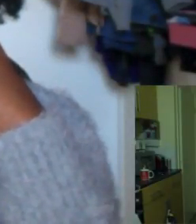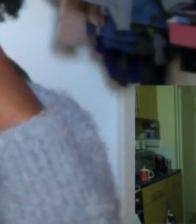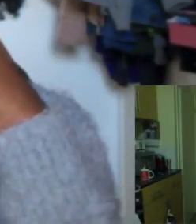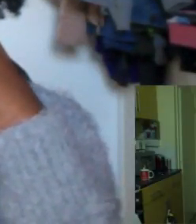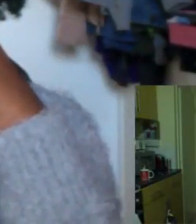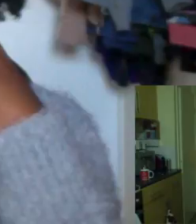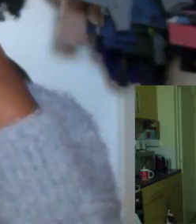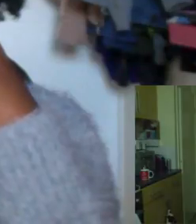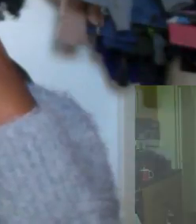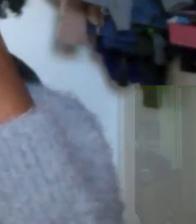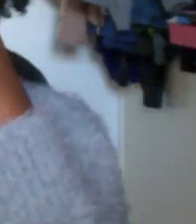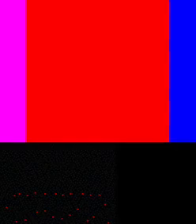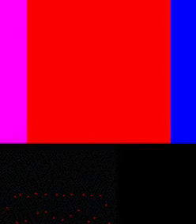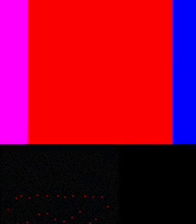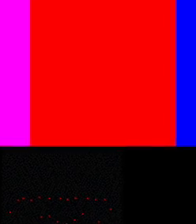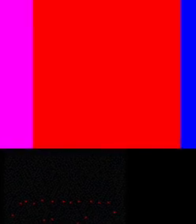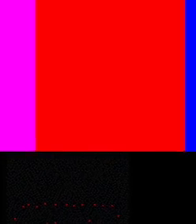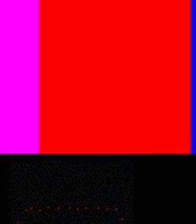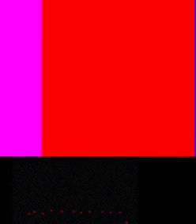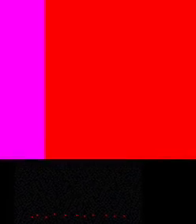for the website as of now.